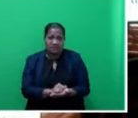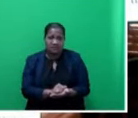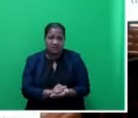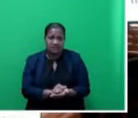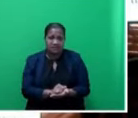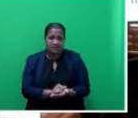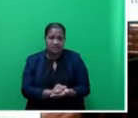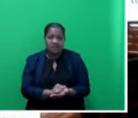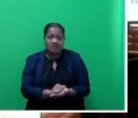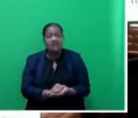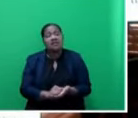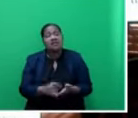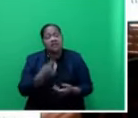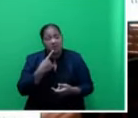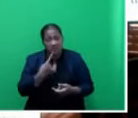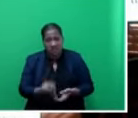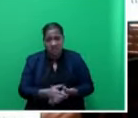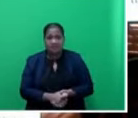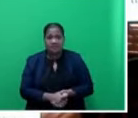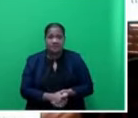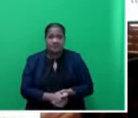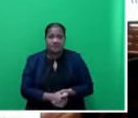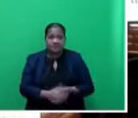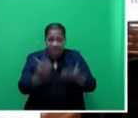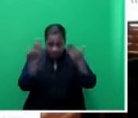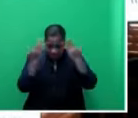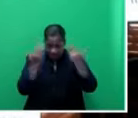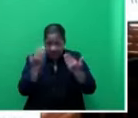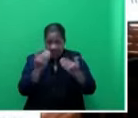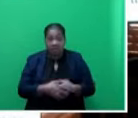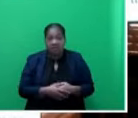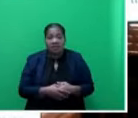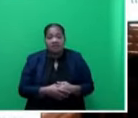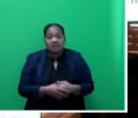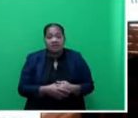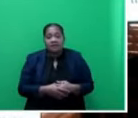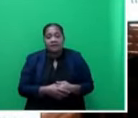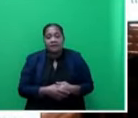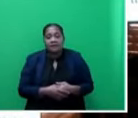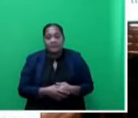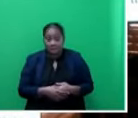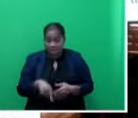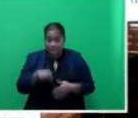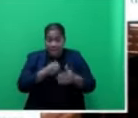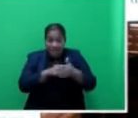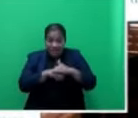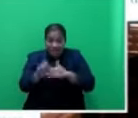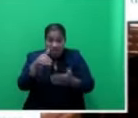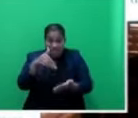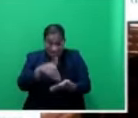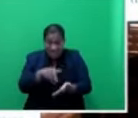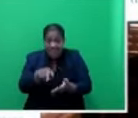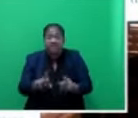Mr. Speaker, sir, let me say that the concept of evacuation centres is a proactive measure